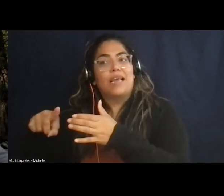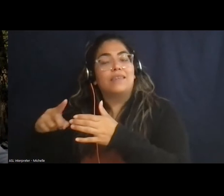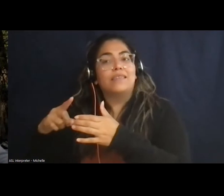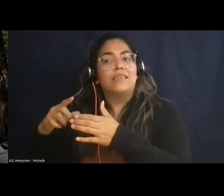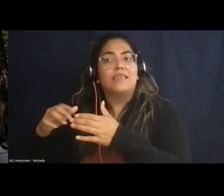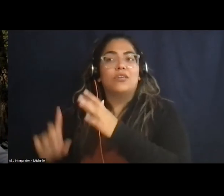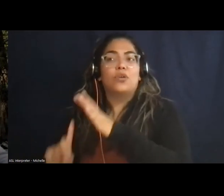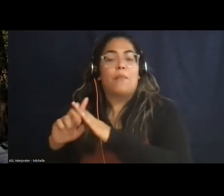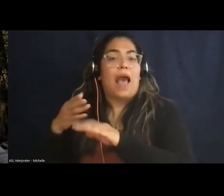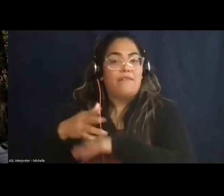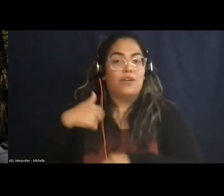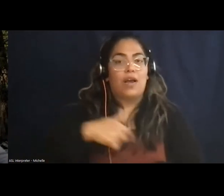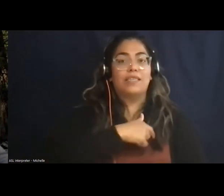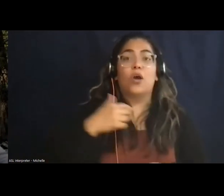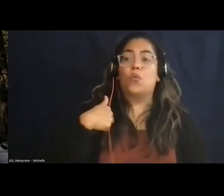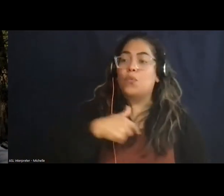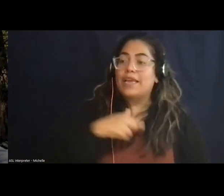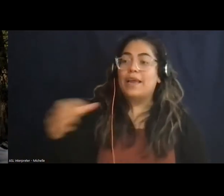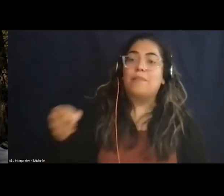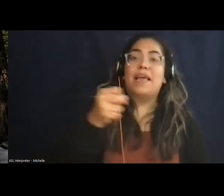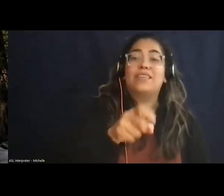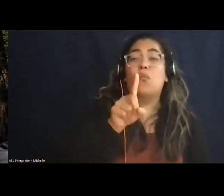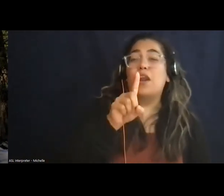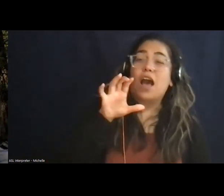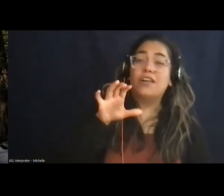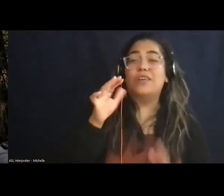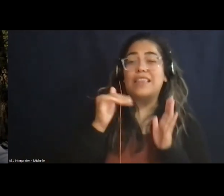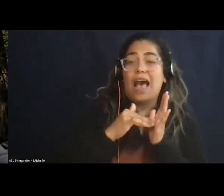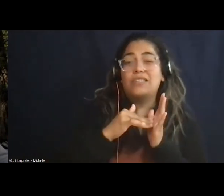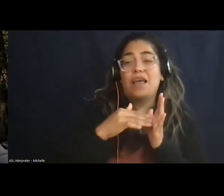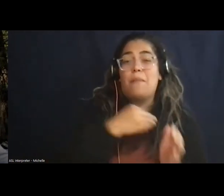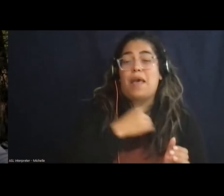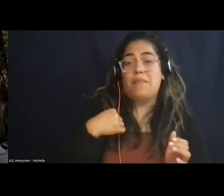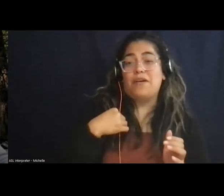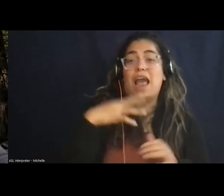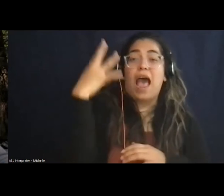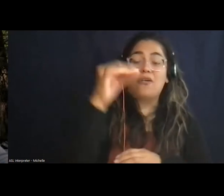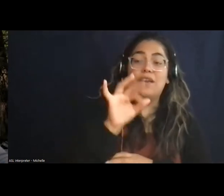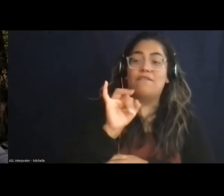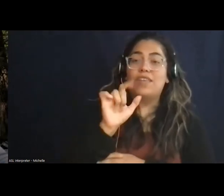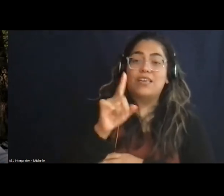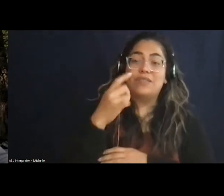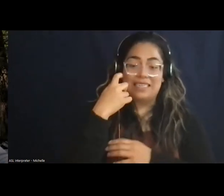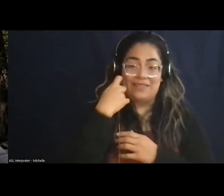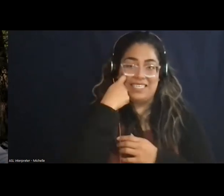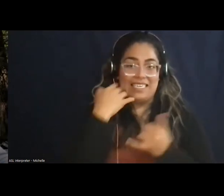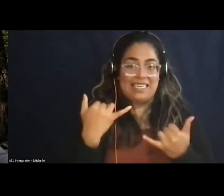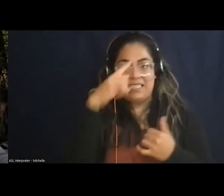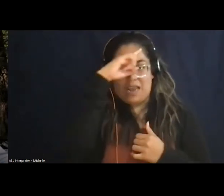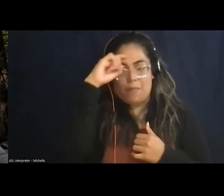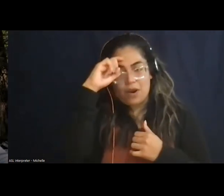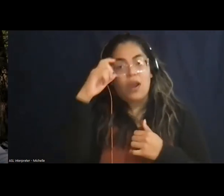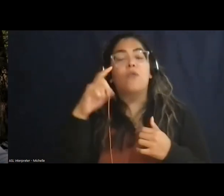place our 100,000th member into the field this past summer, and we're really proud of the alumni network